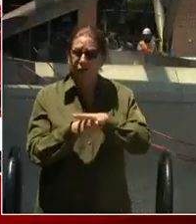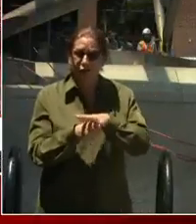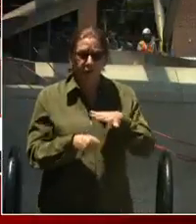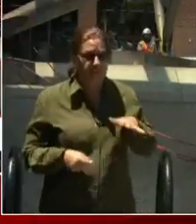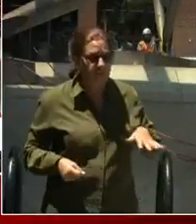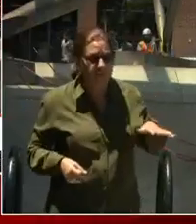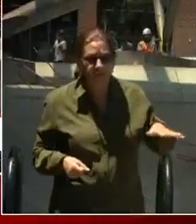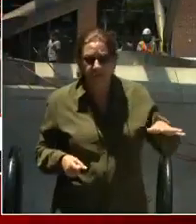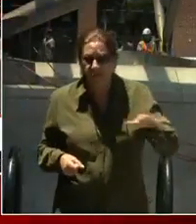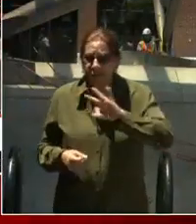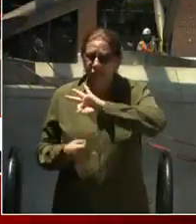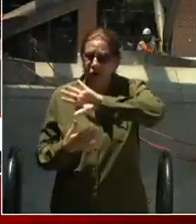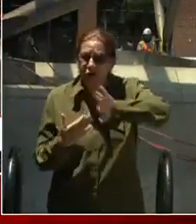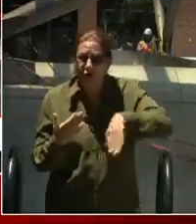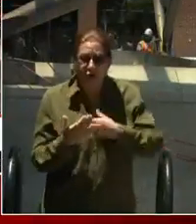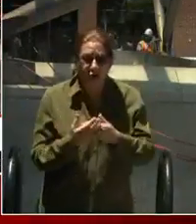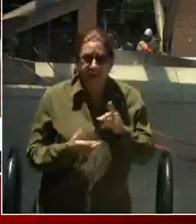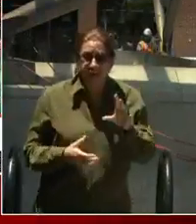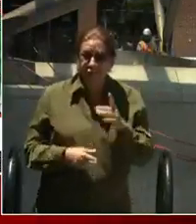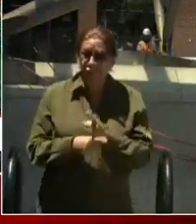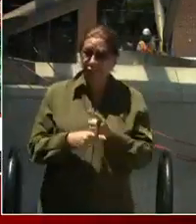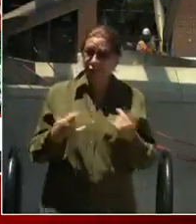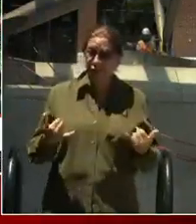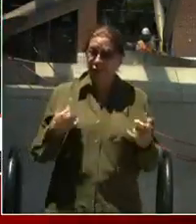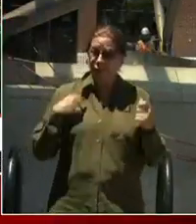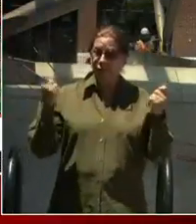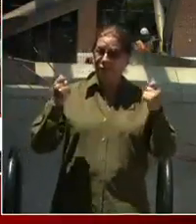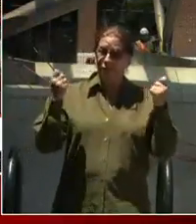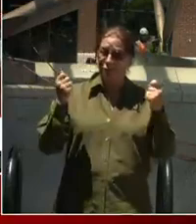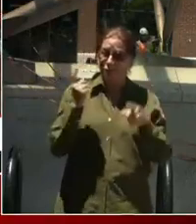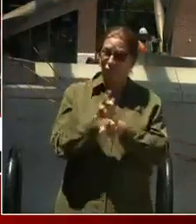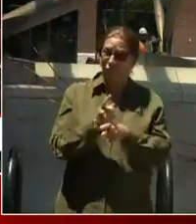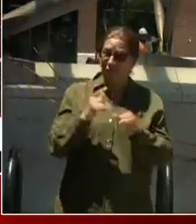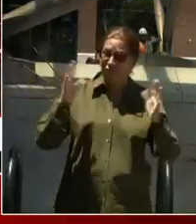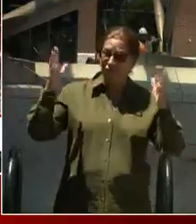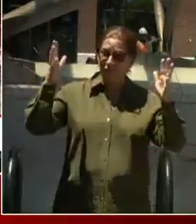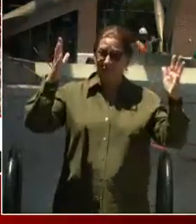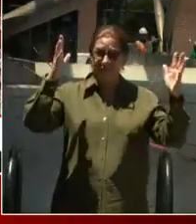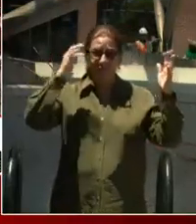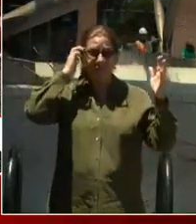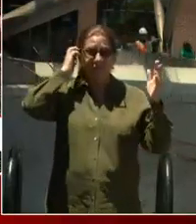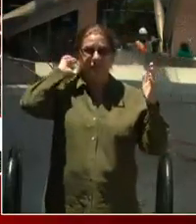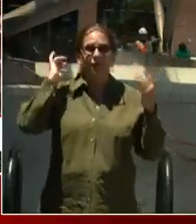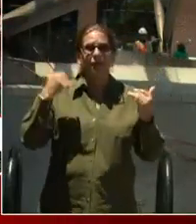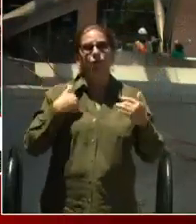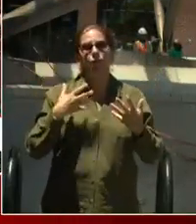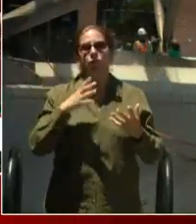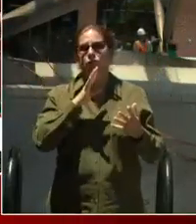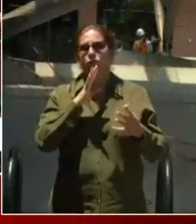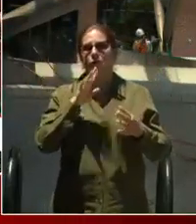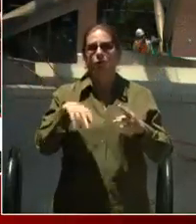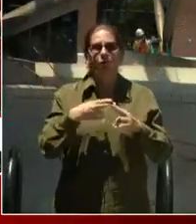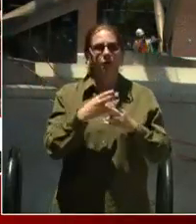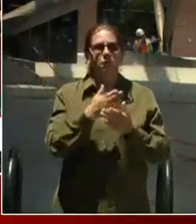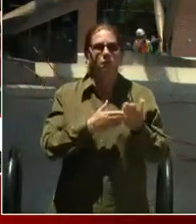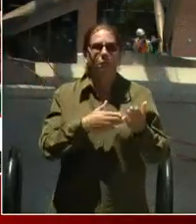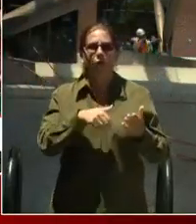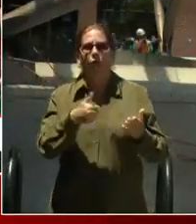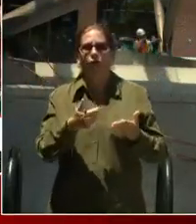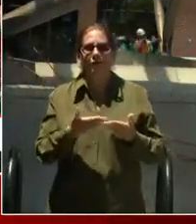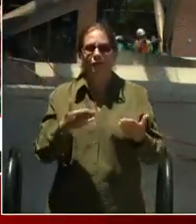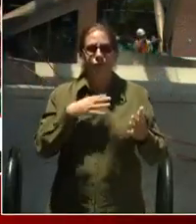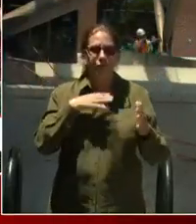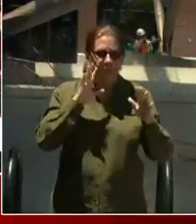Is that worth celebrating? Great. So we're going to talk about some of the things we want to highlight that are coming up over these